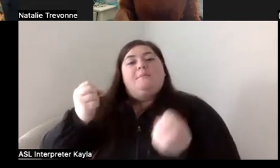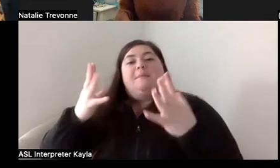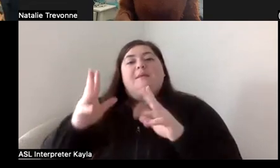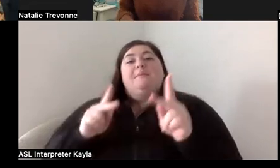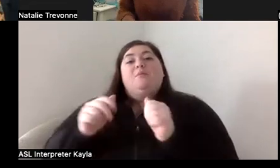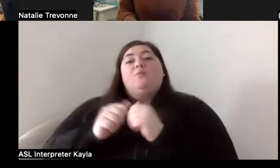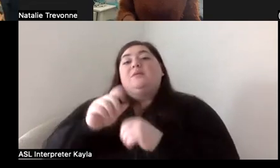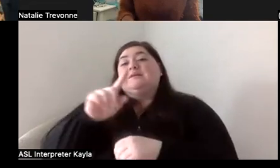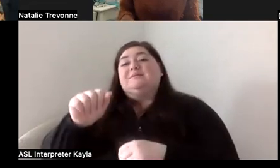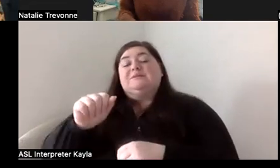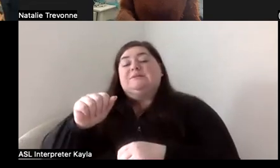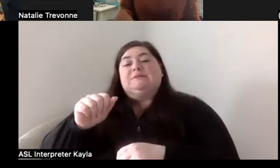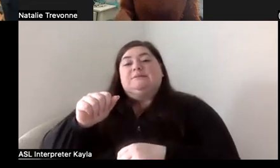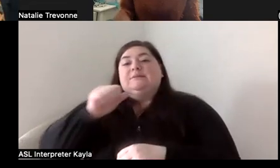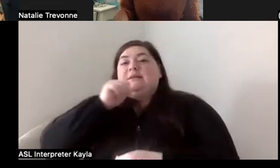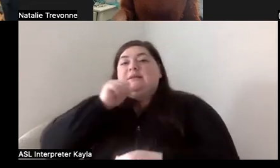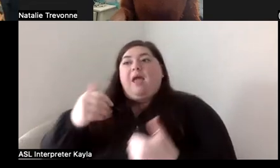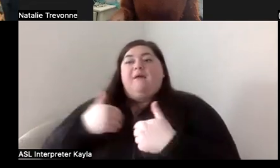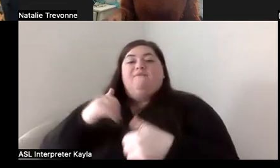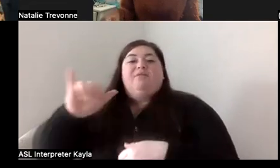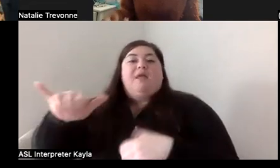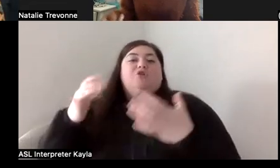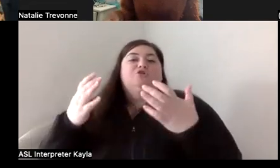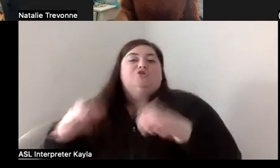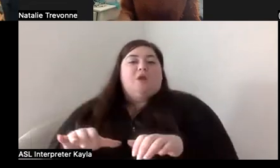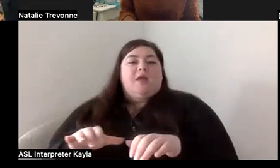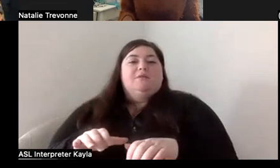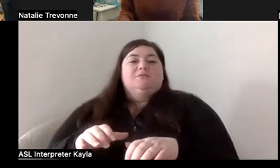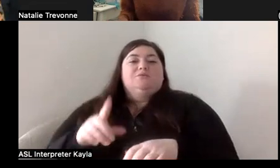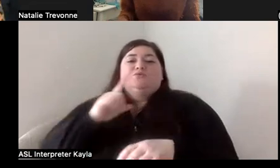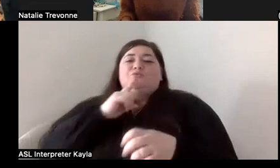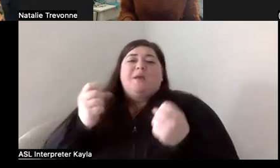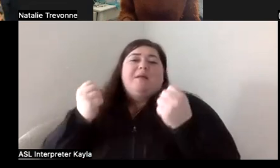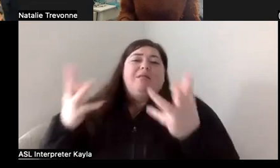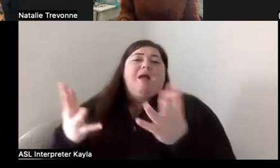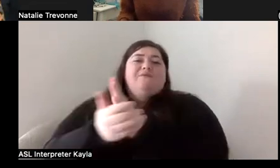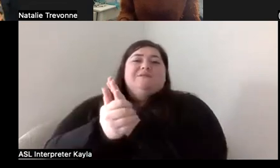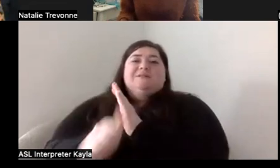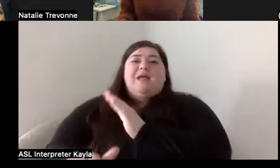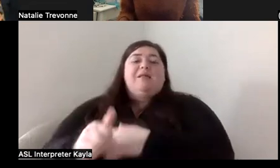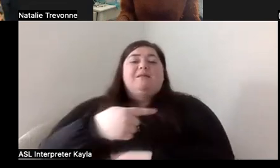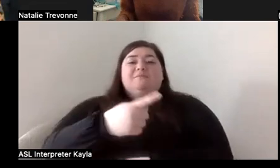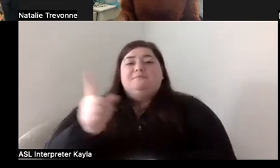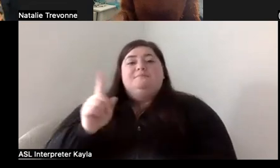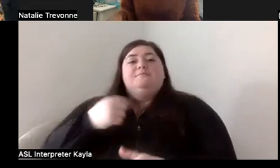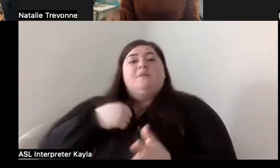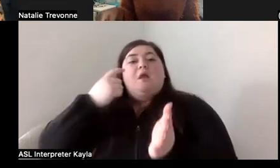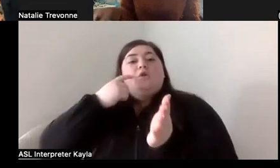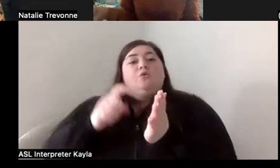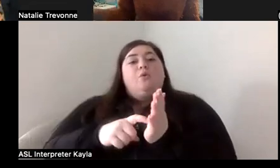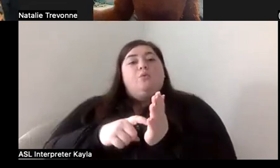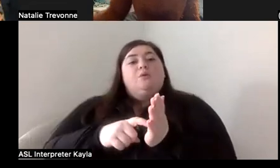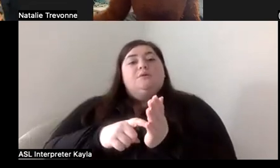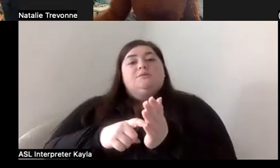people with disabilities haven't gotten the chance, you know, and there's just so much talent out there. And I think what I noticed was